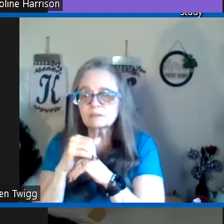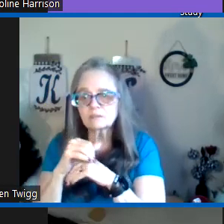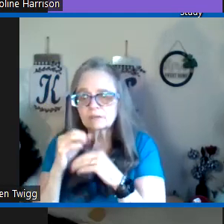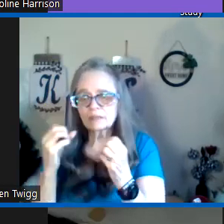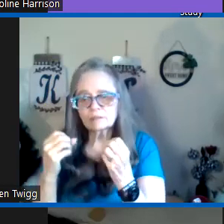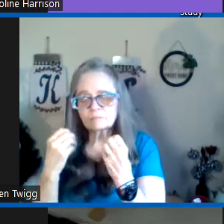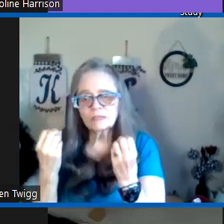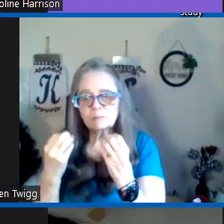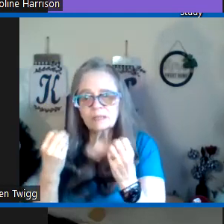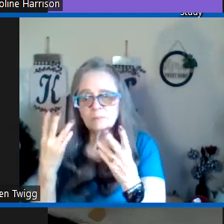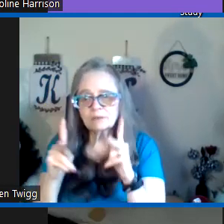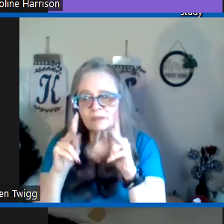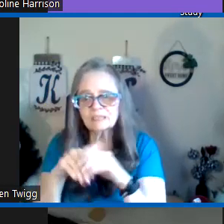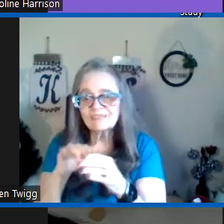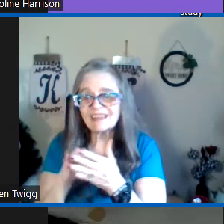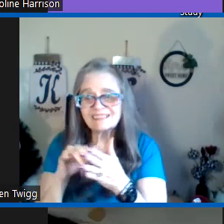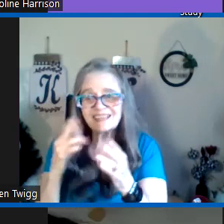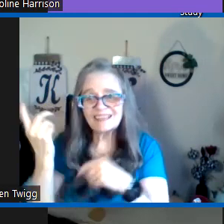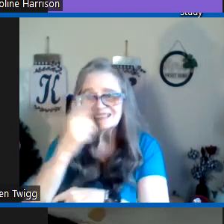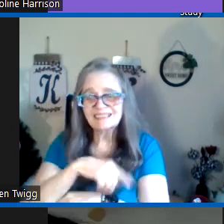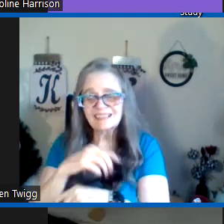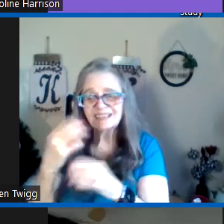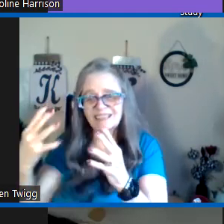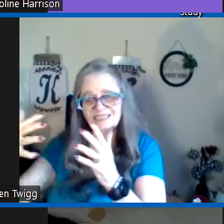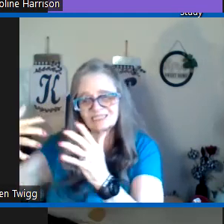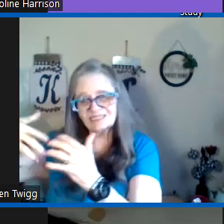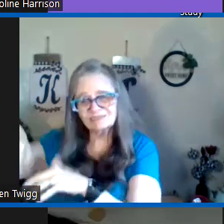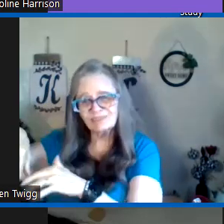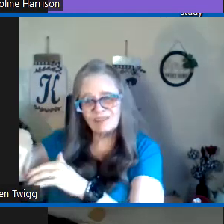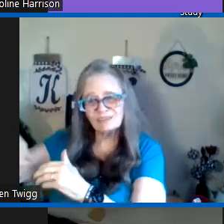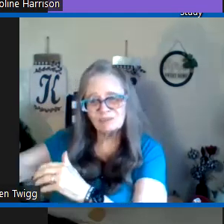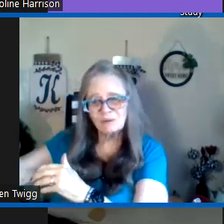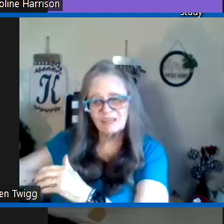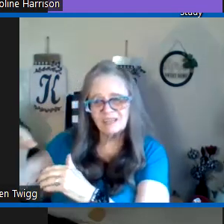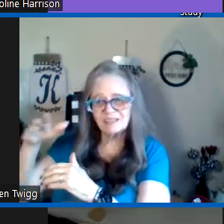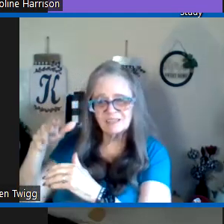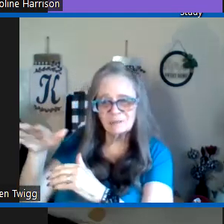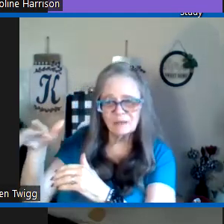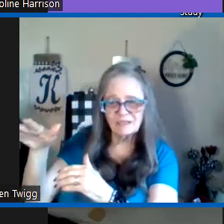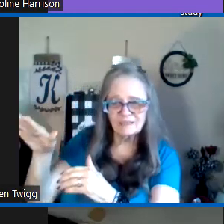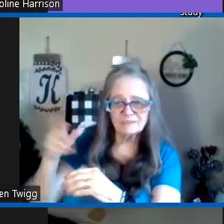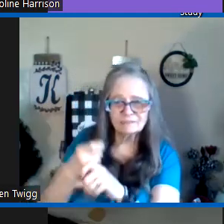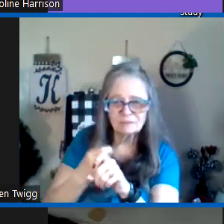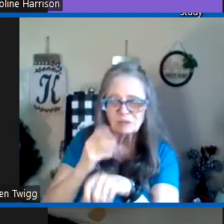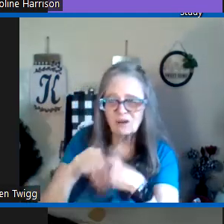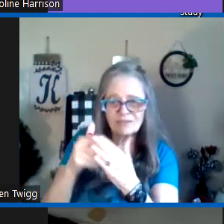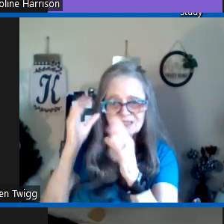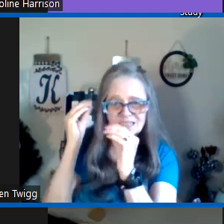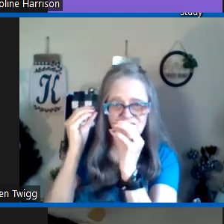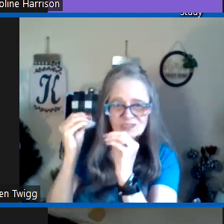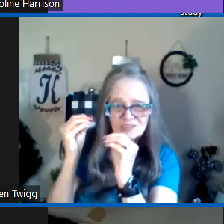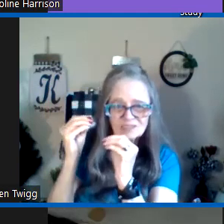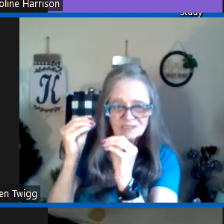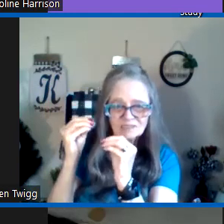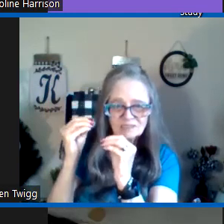you know many people in that day had kind of just fallen away away from all